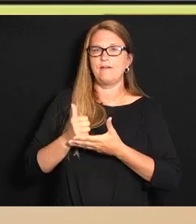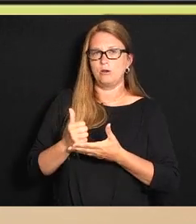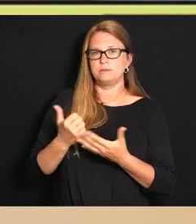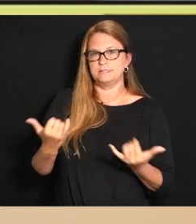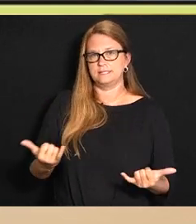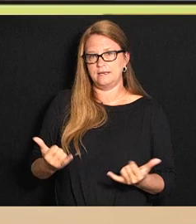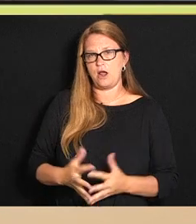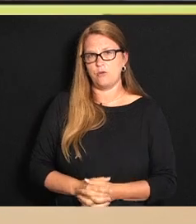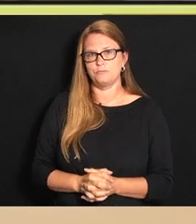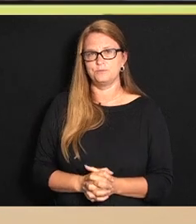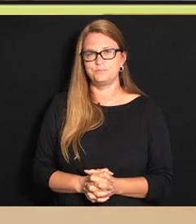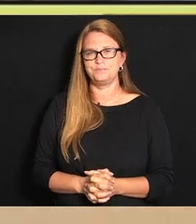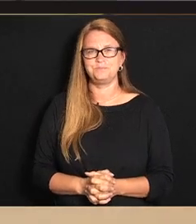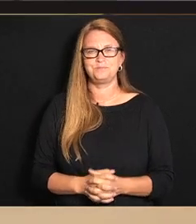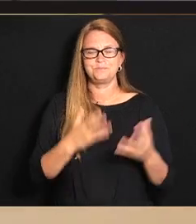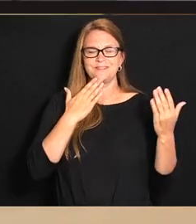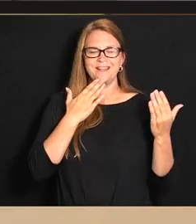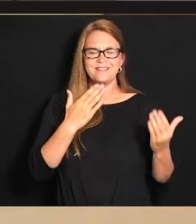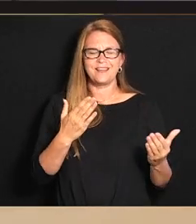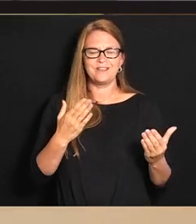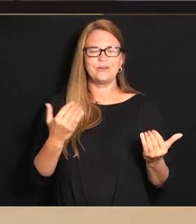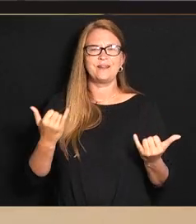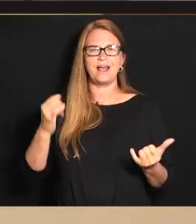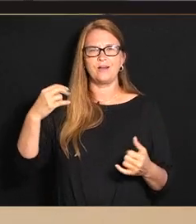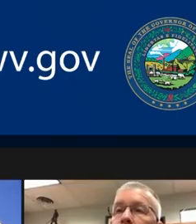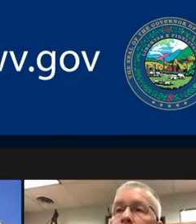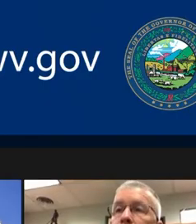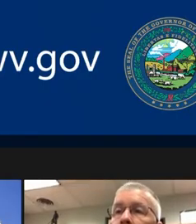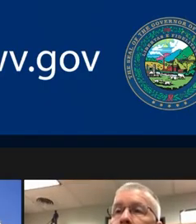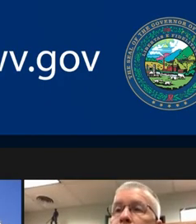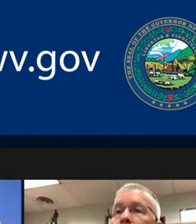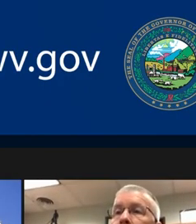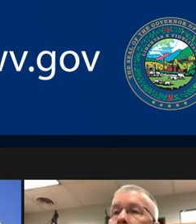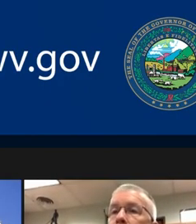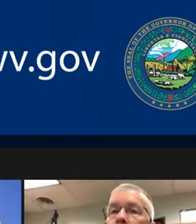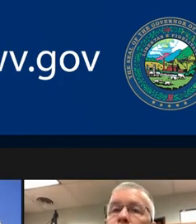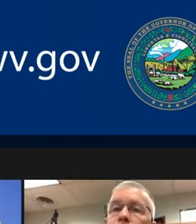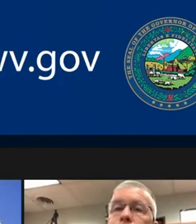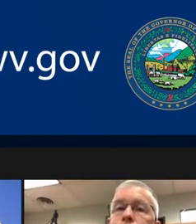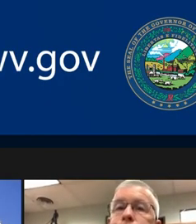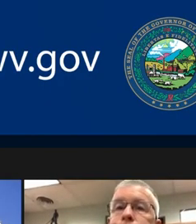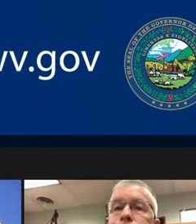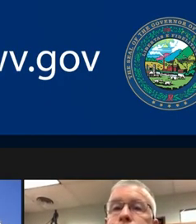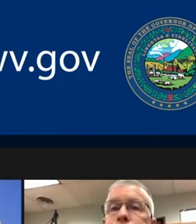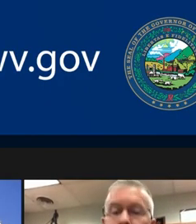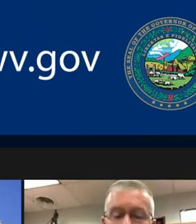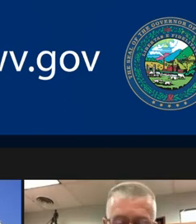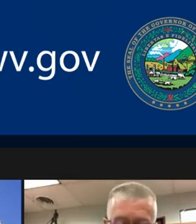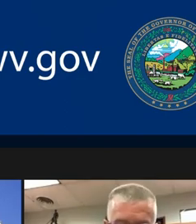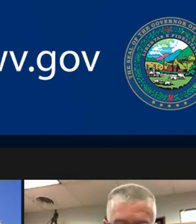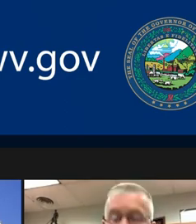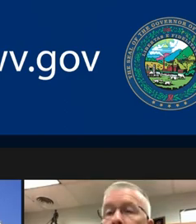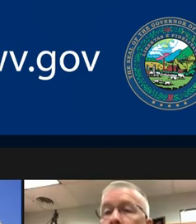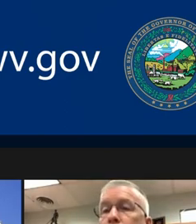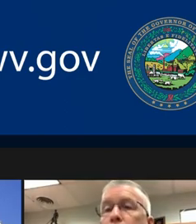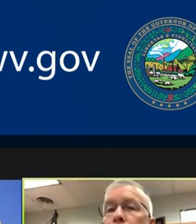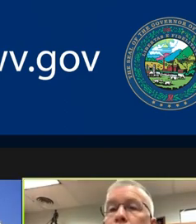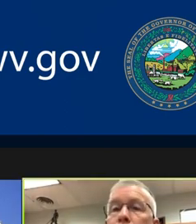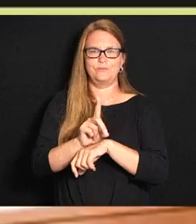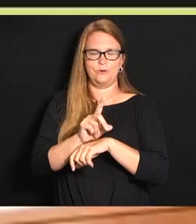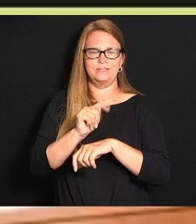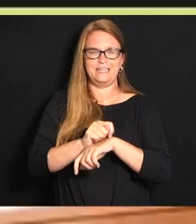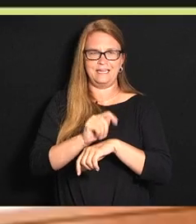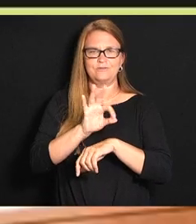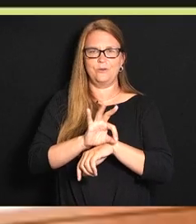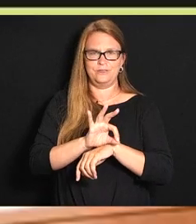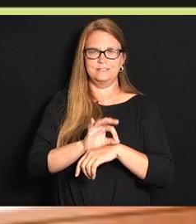you very much. Thank you Dr. Marsh. Next to retired Major General Jim Hoyer the director of our joint interagency task force. Good morning